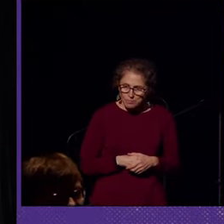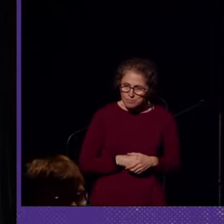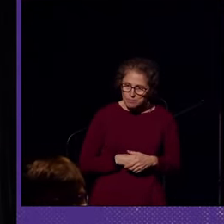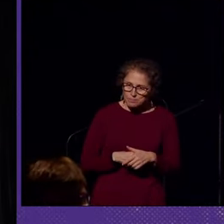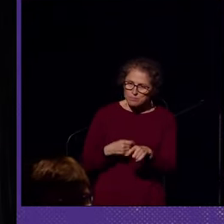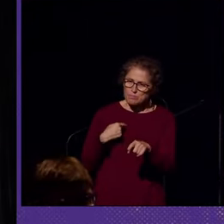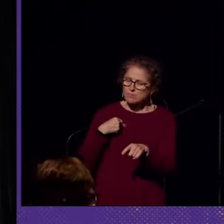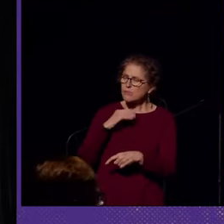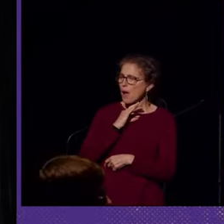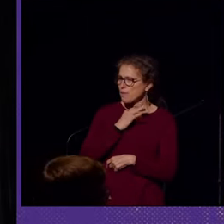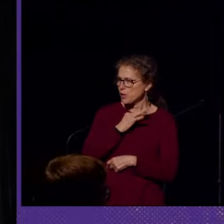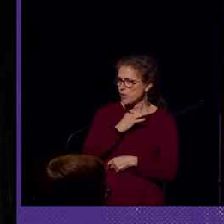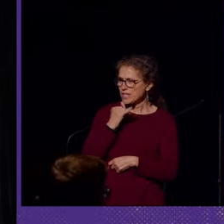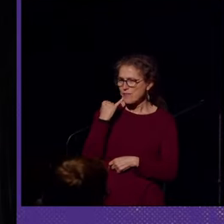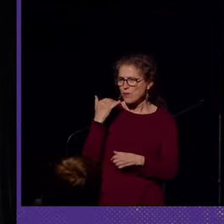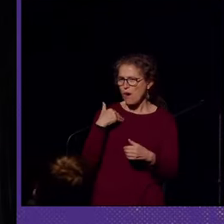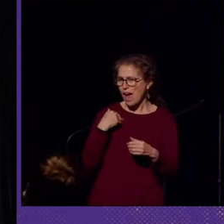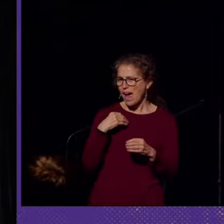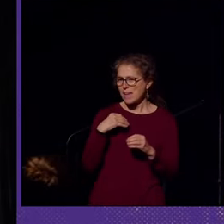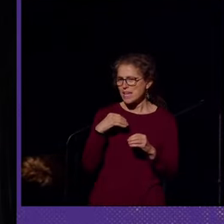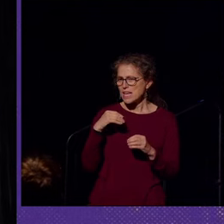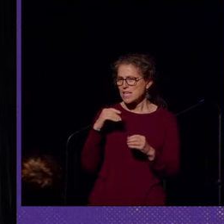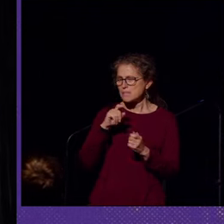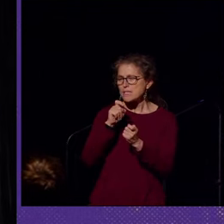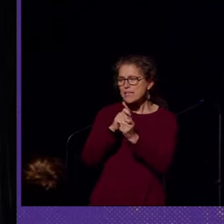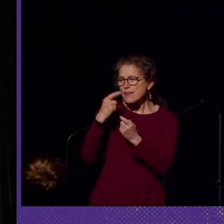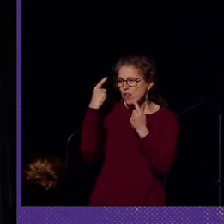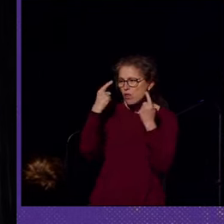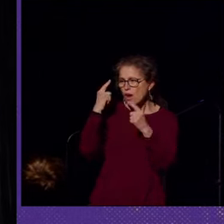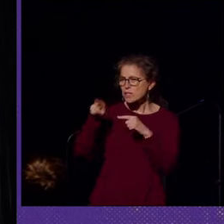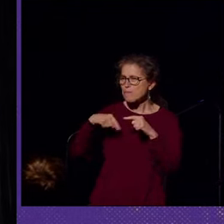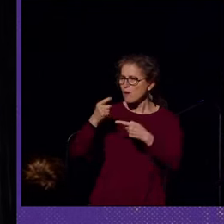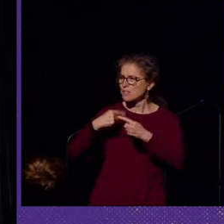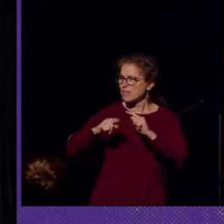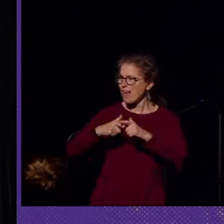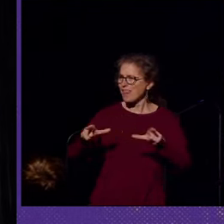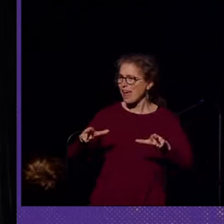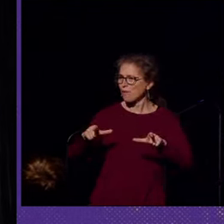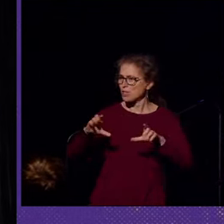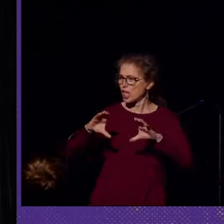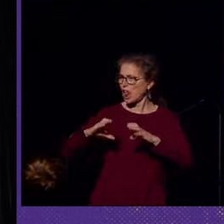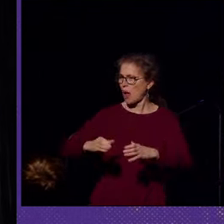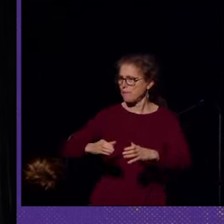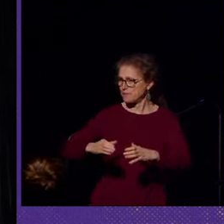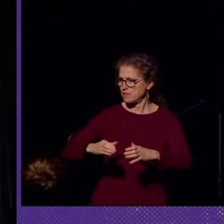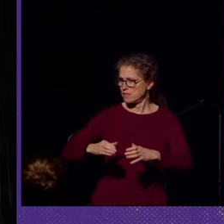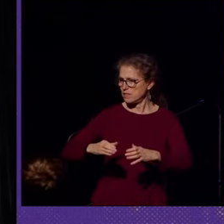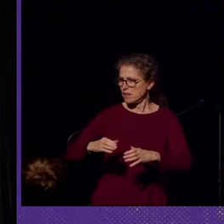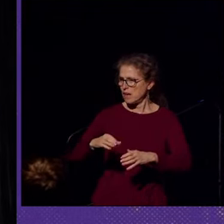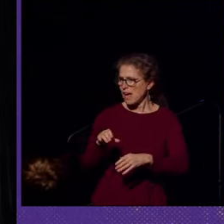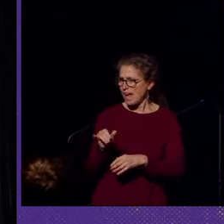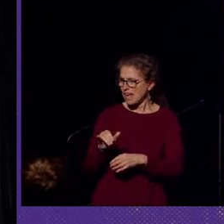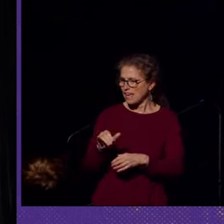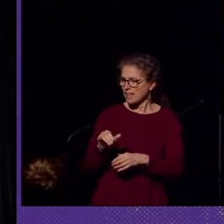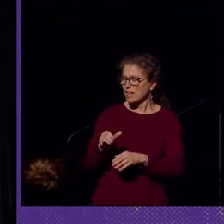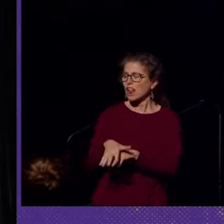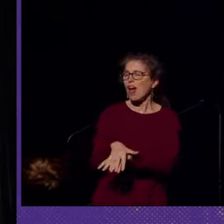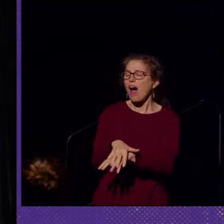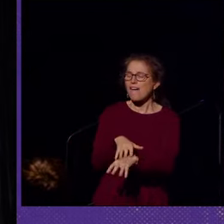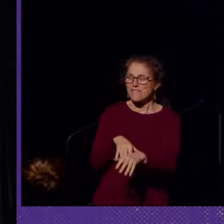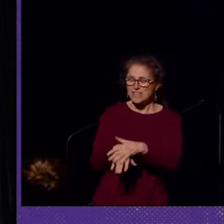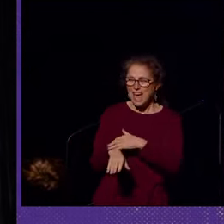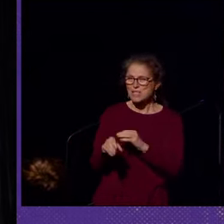I was curious if you had any specific thoughts about sign language gloves as another more recent